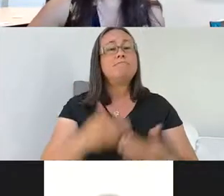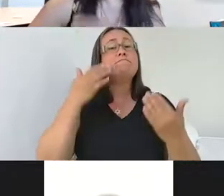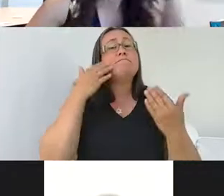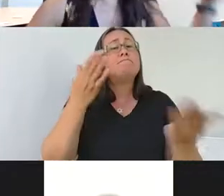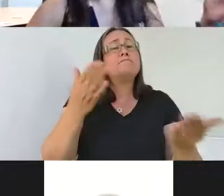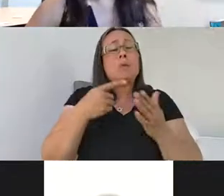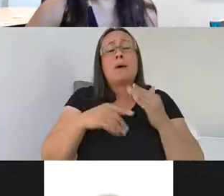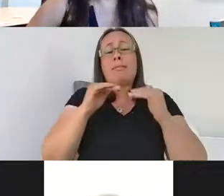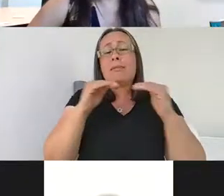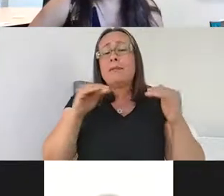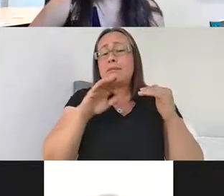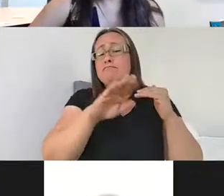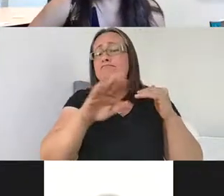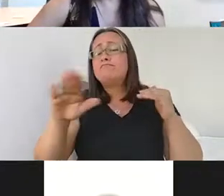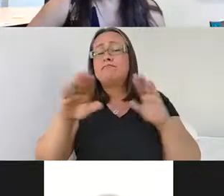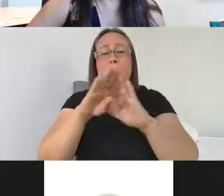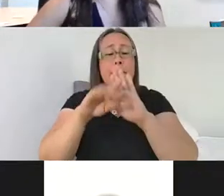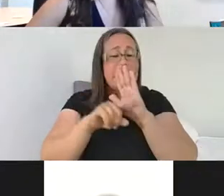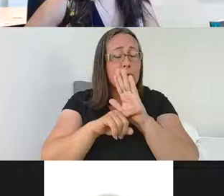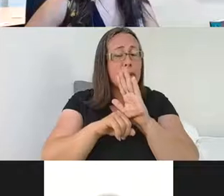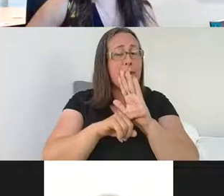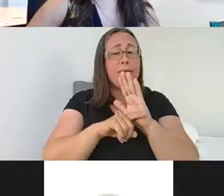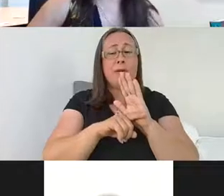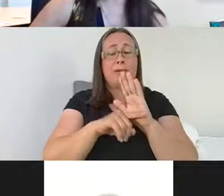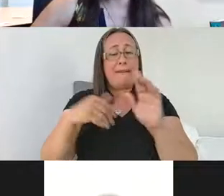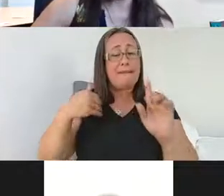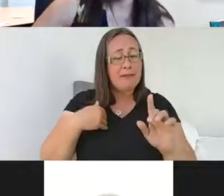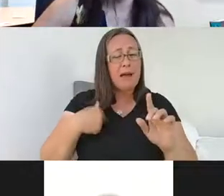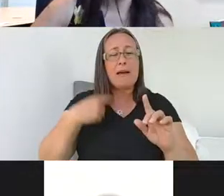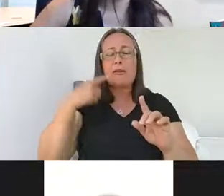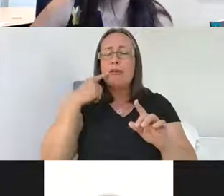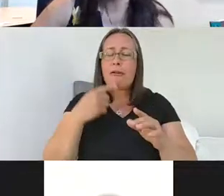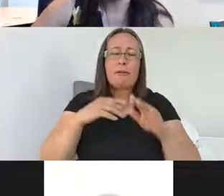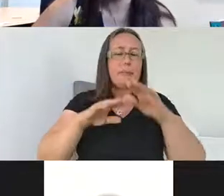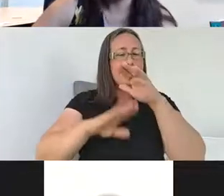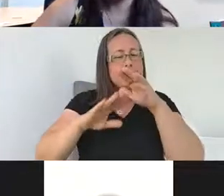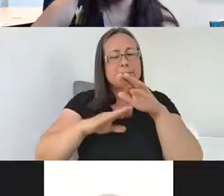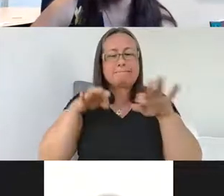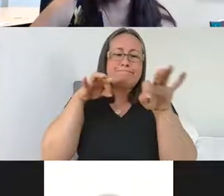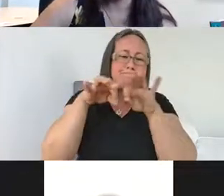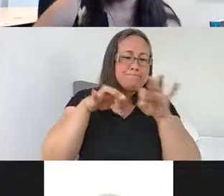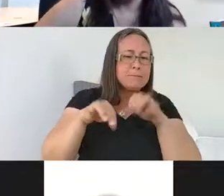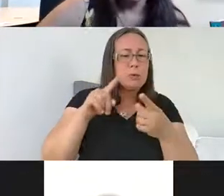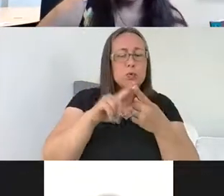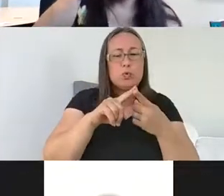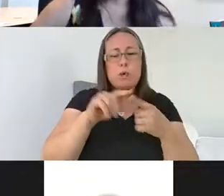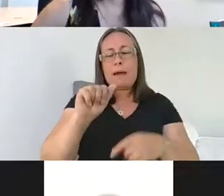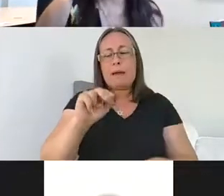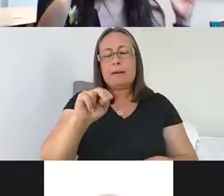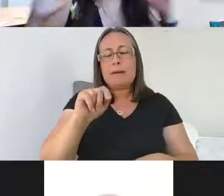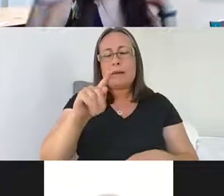what level of background everyone is coming from. So I thought I'd start with just a really basic introduction to the anatomy of the neuron,